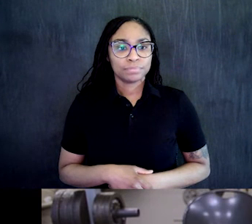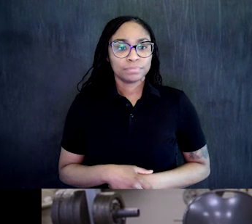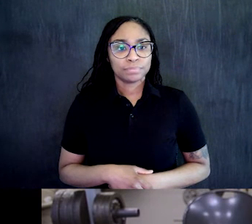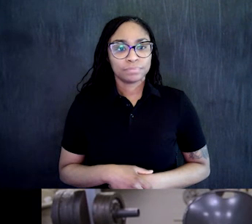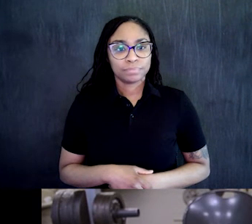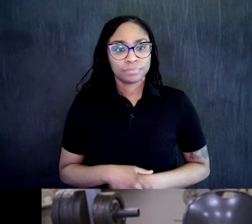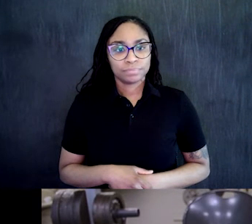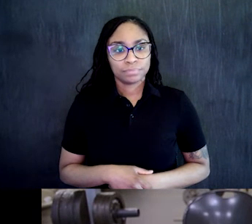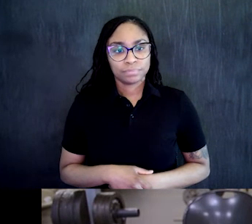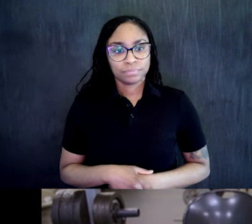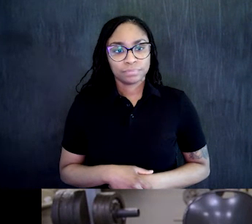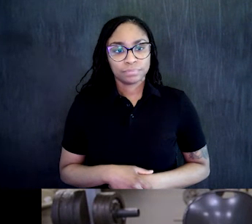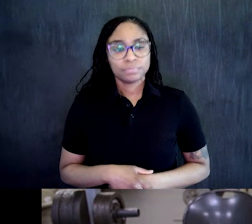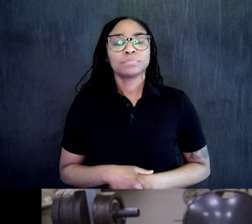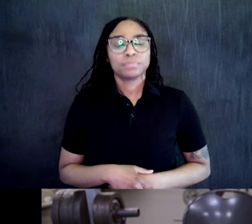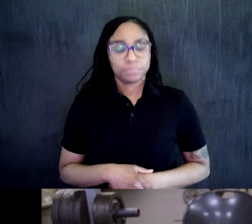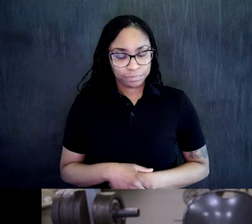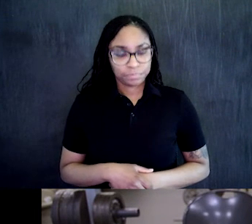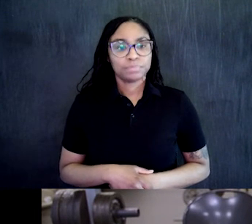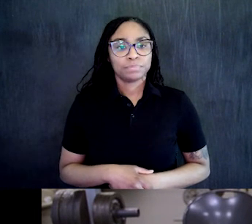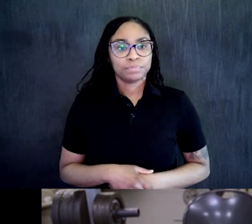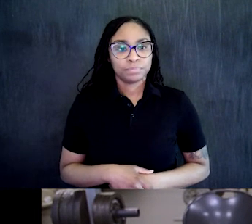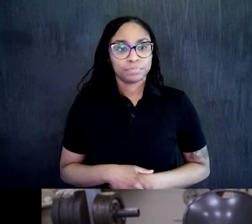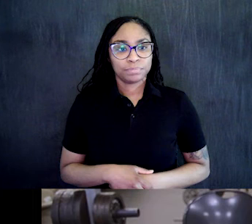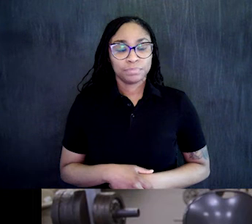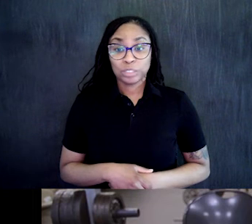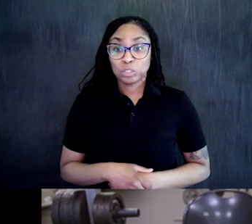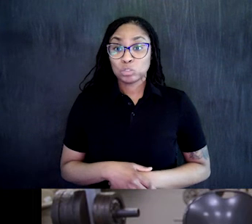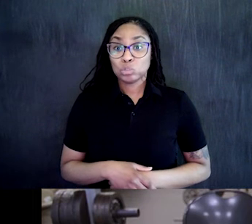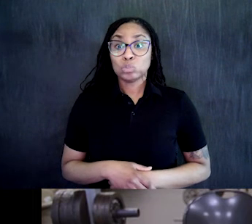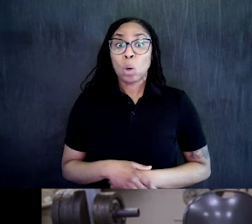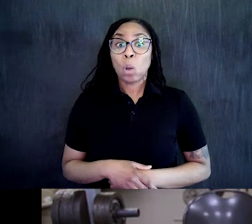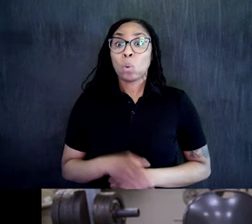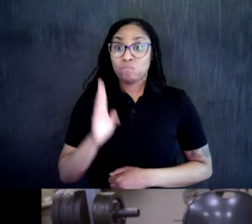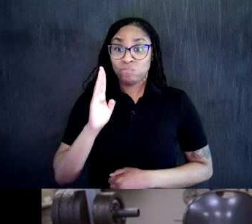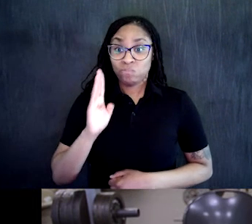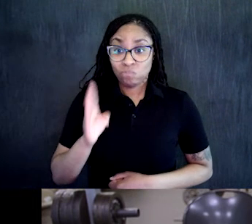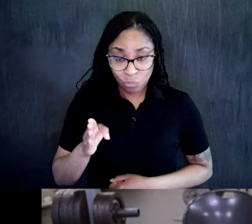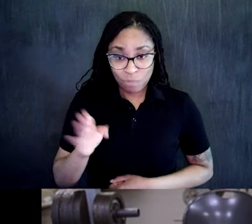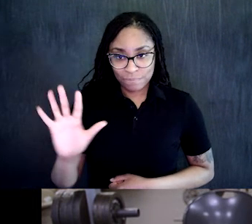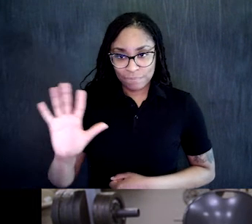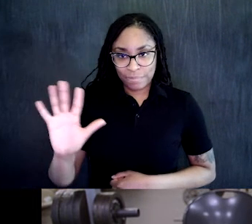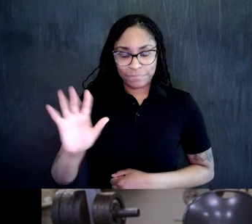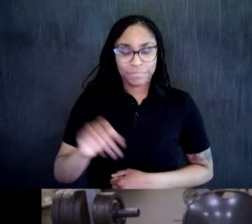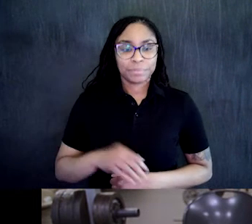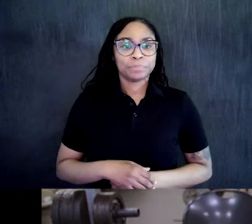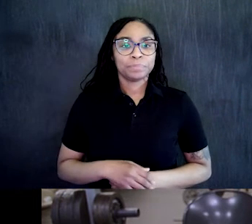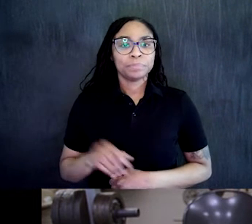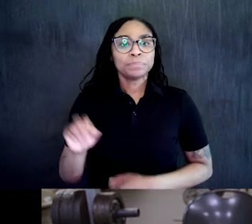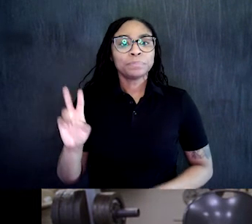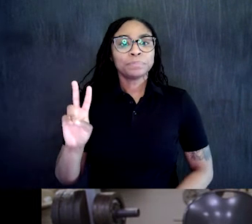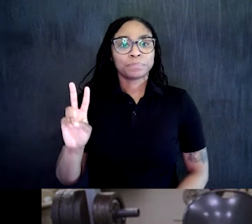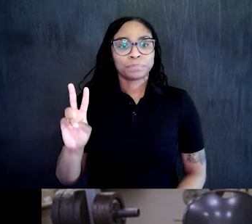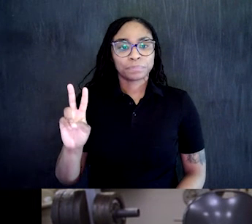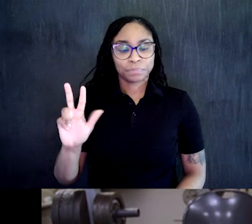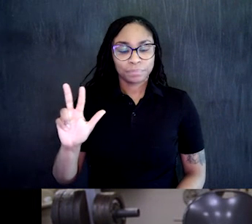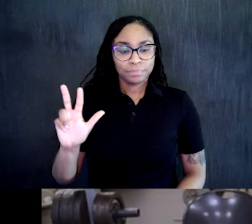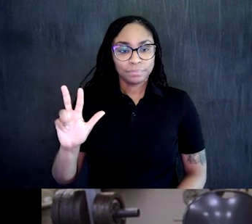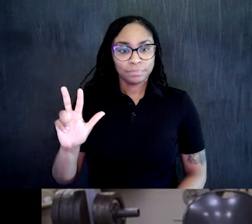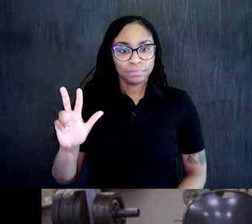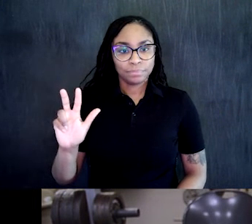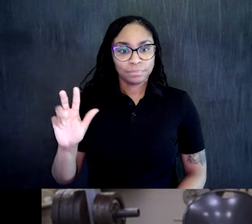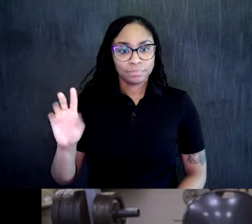All right. So forwards for five. Here we go. One. Two. Three. Four.